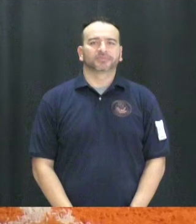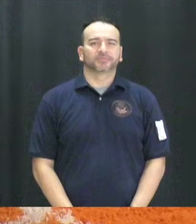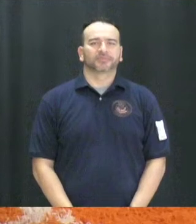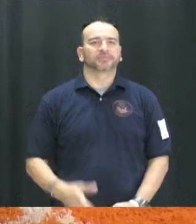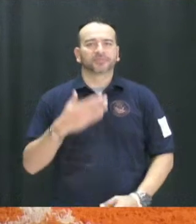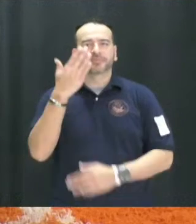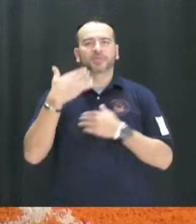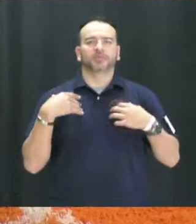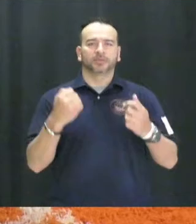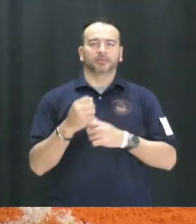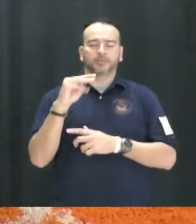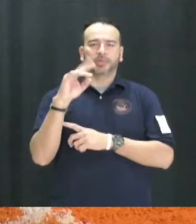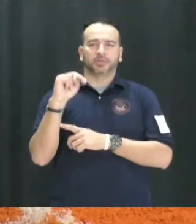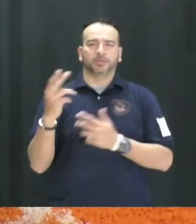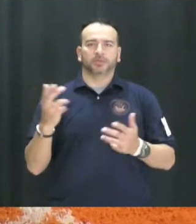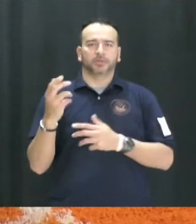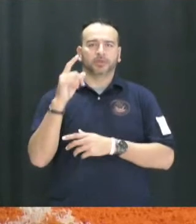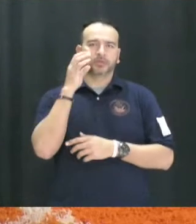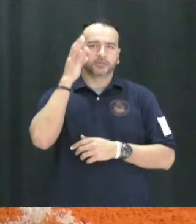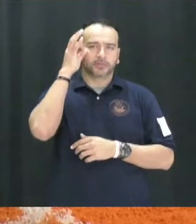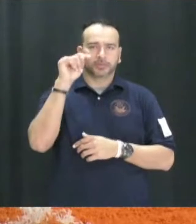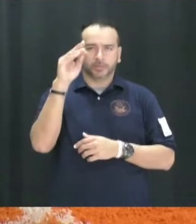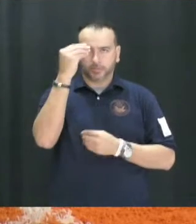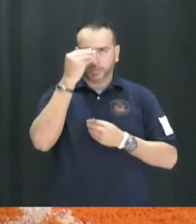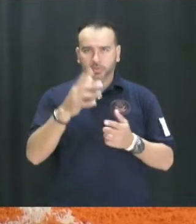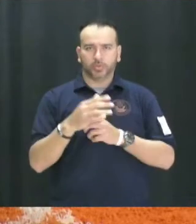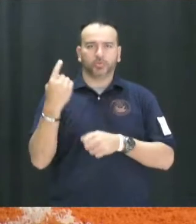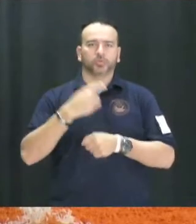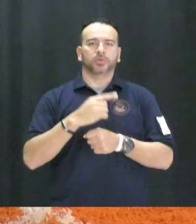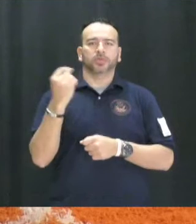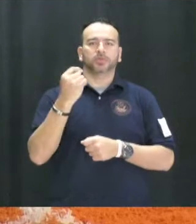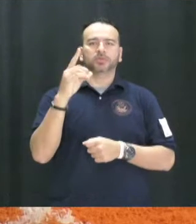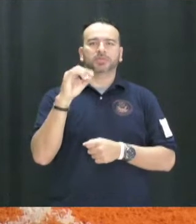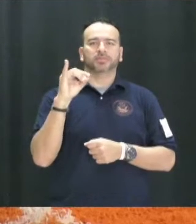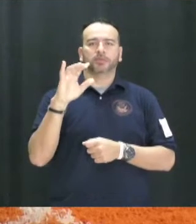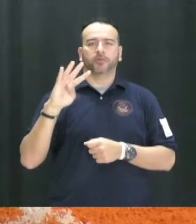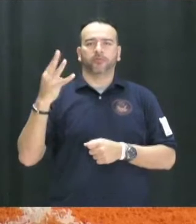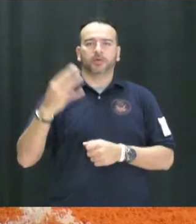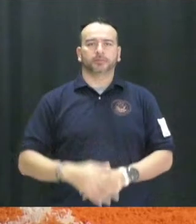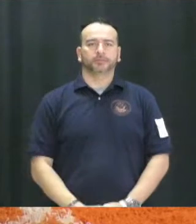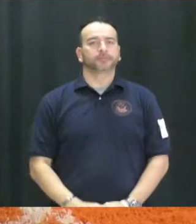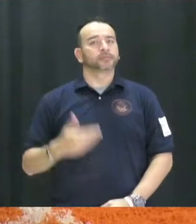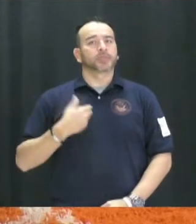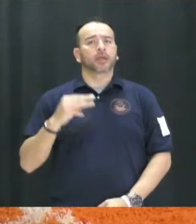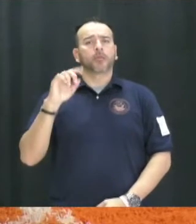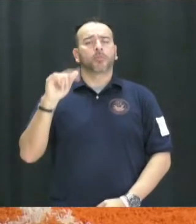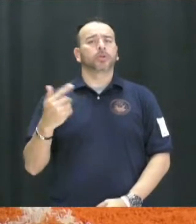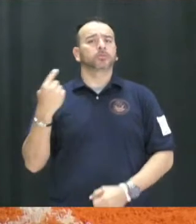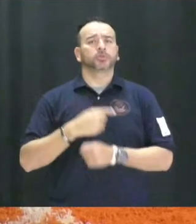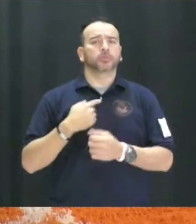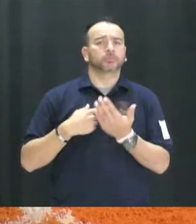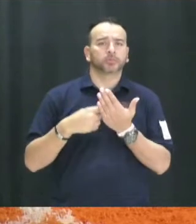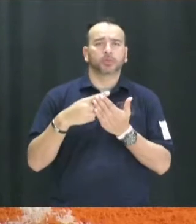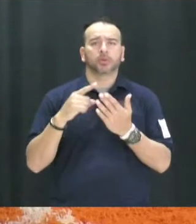Good morning Braves. I'm Madison and here's your Brave TV news. Today is Tuesday, December 4th. And I'm Molly. Today